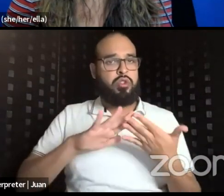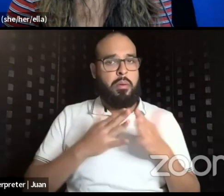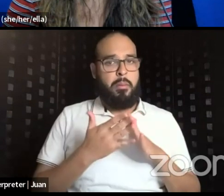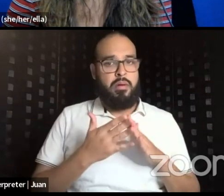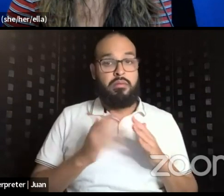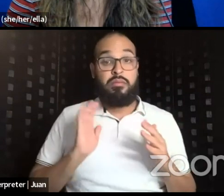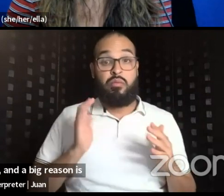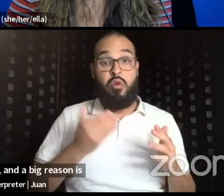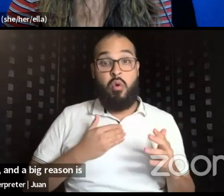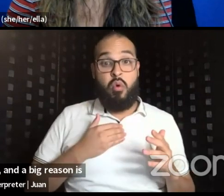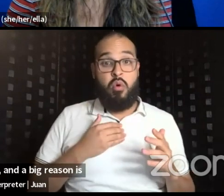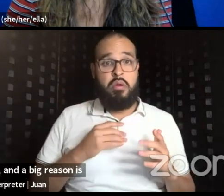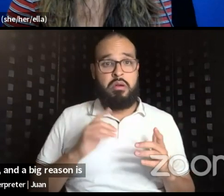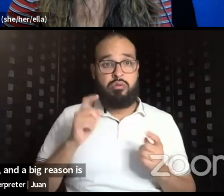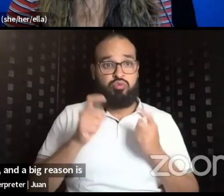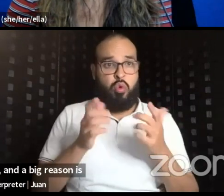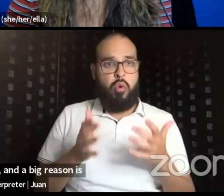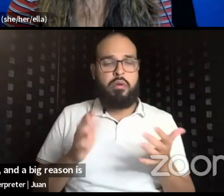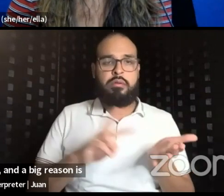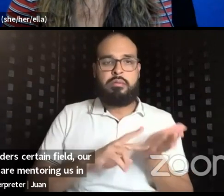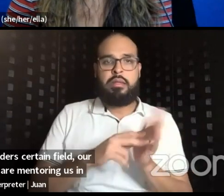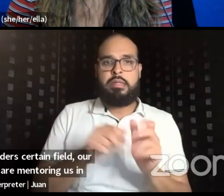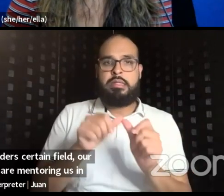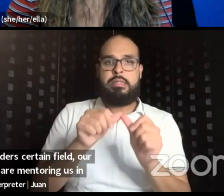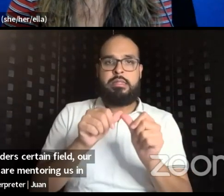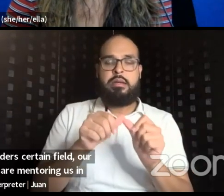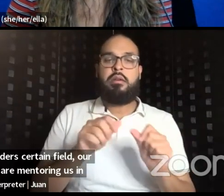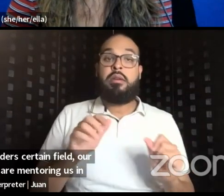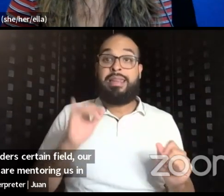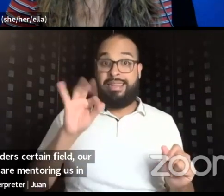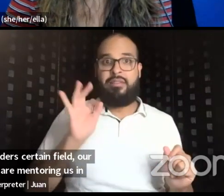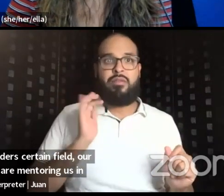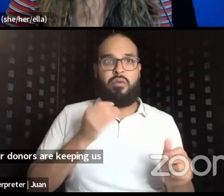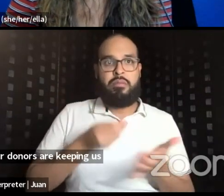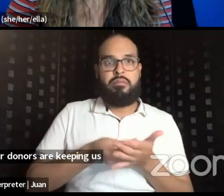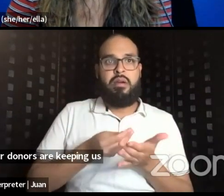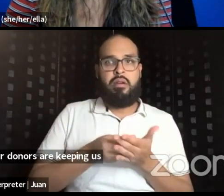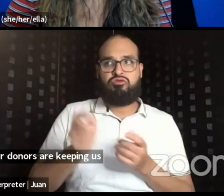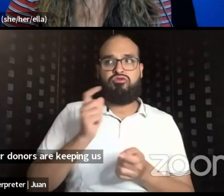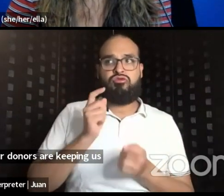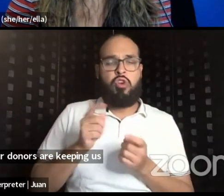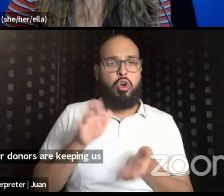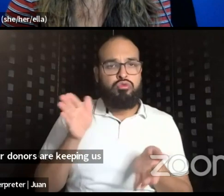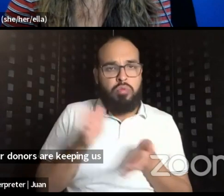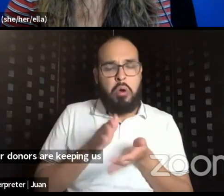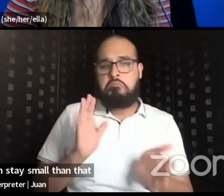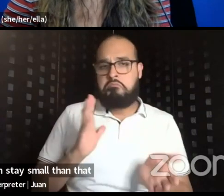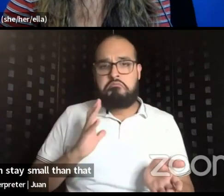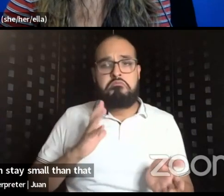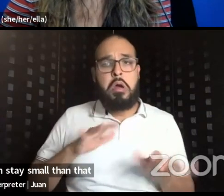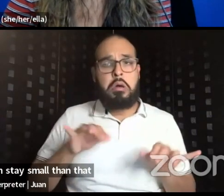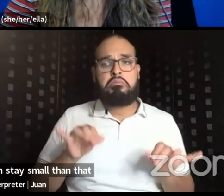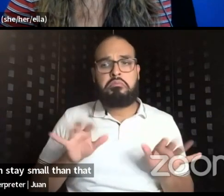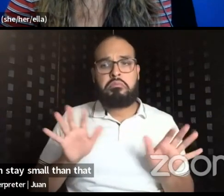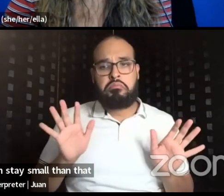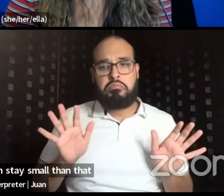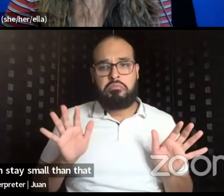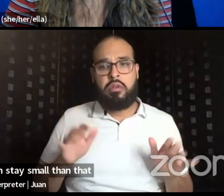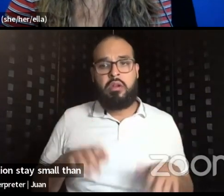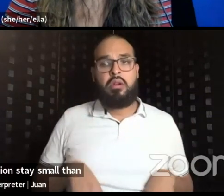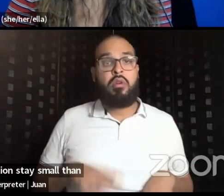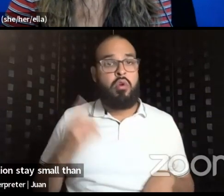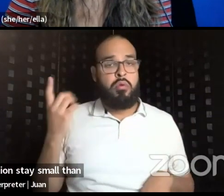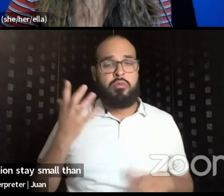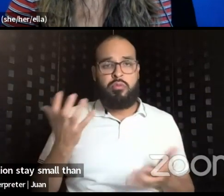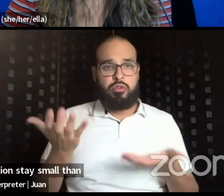donors are keeping us going. And if that means that our donations stay small, then that's the size that we stay because we always want to be serving and engaging